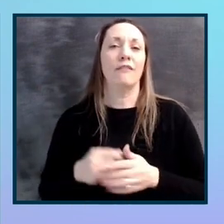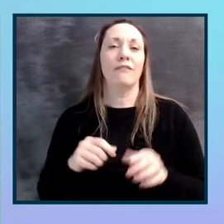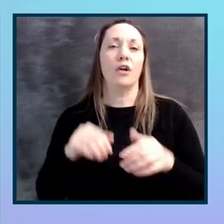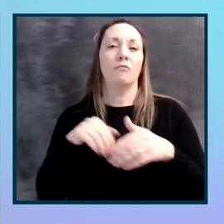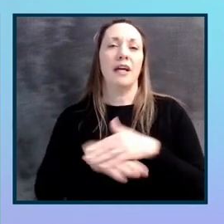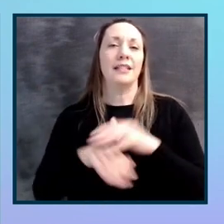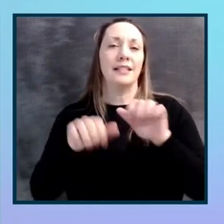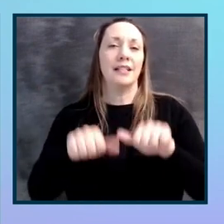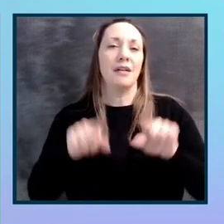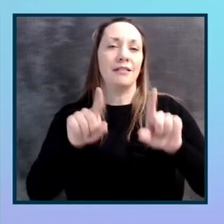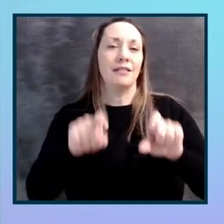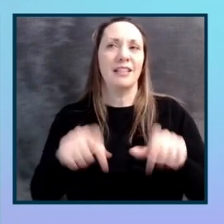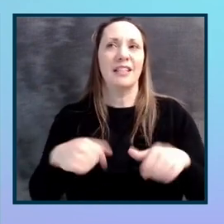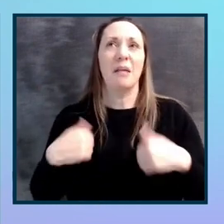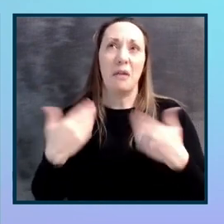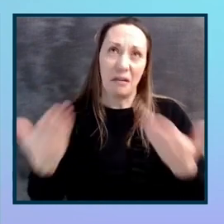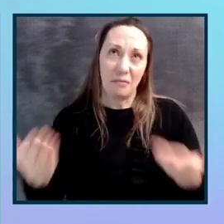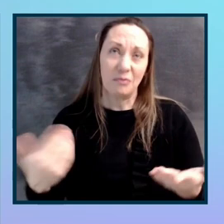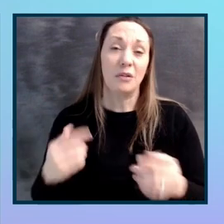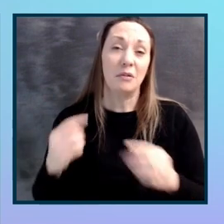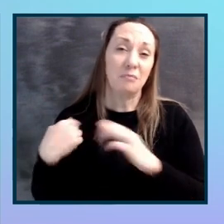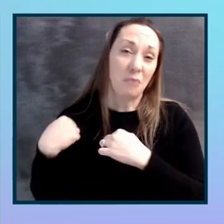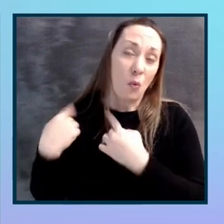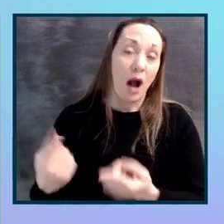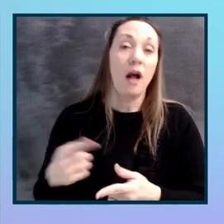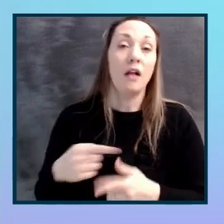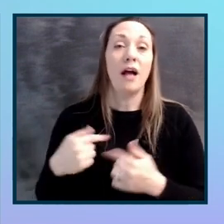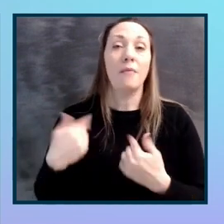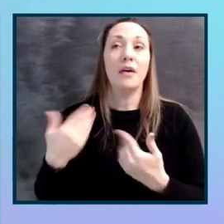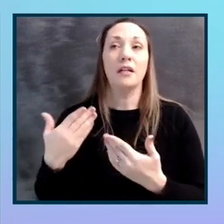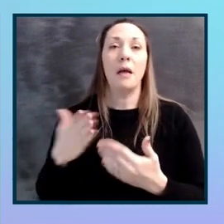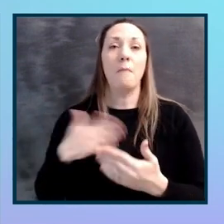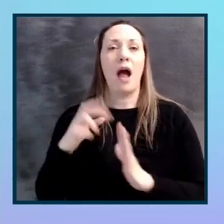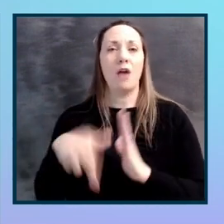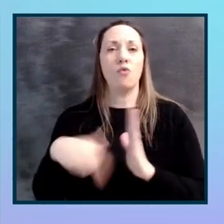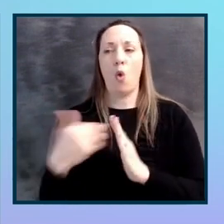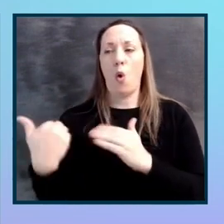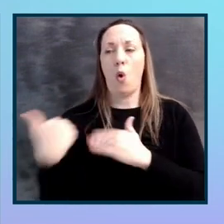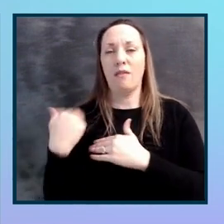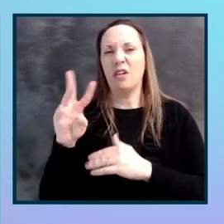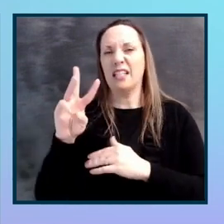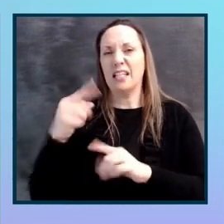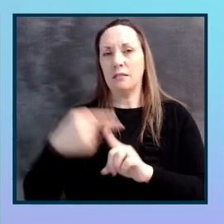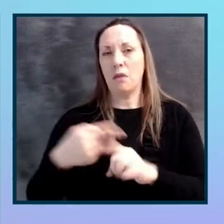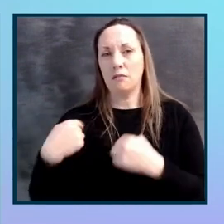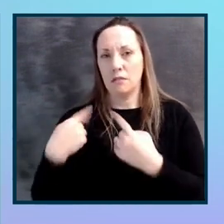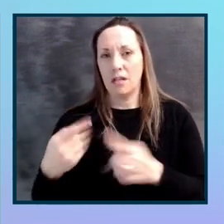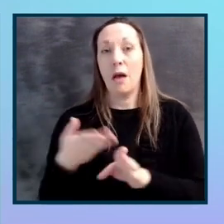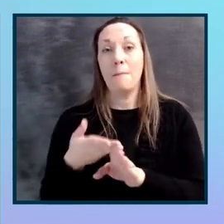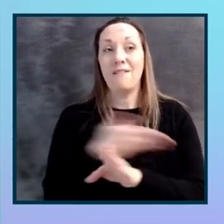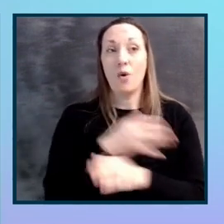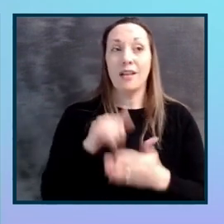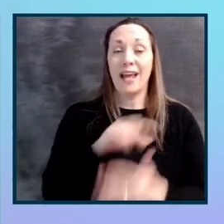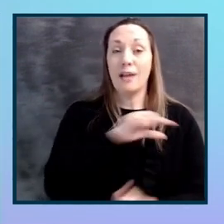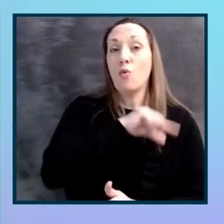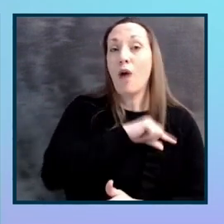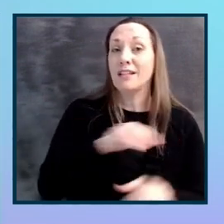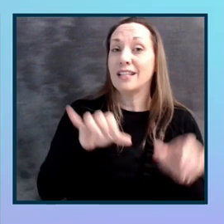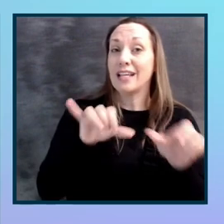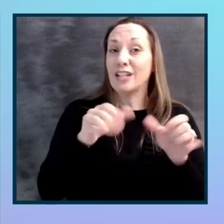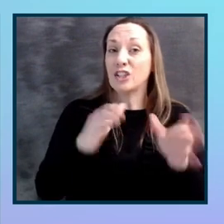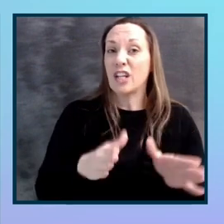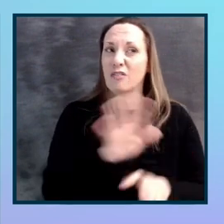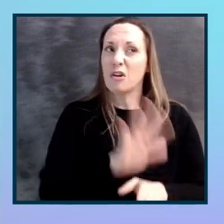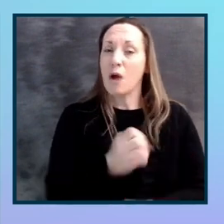now and I've been in my current role for around six months. Previous to that I was a quality engineer for around 12